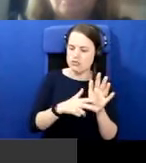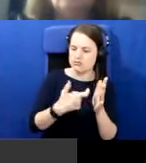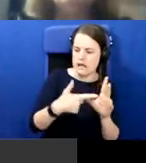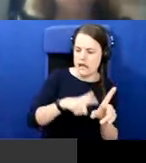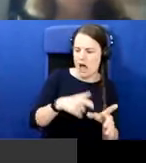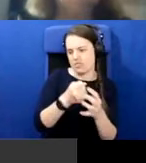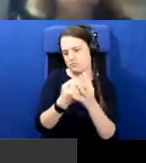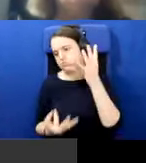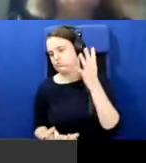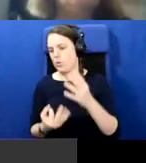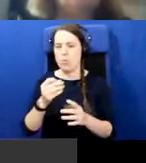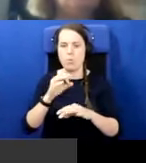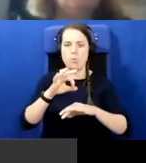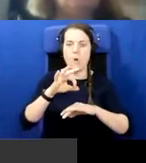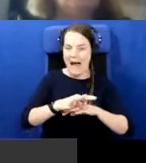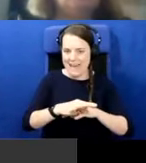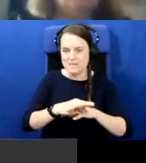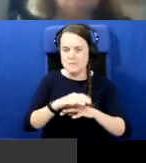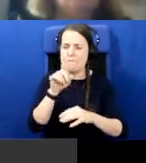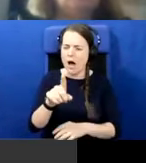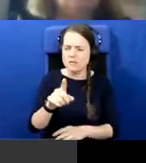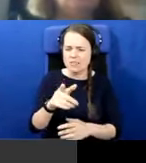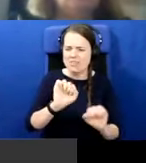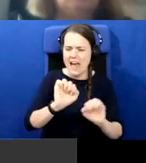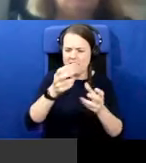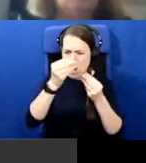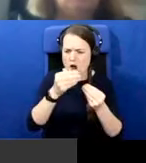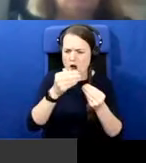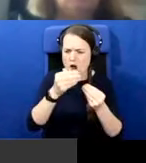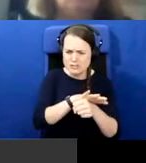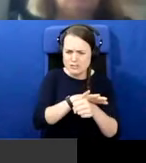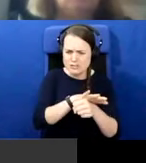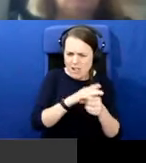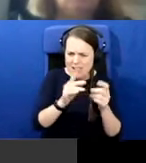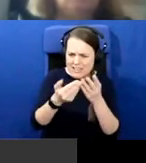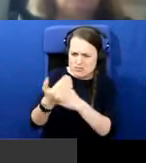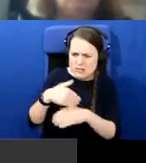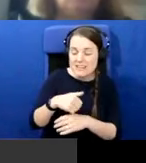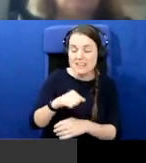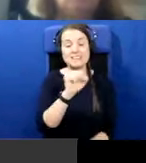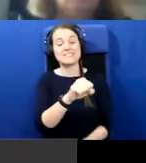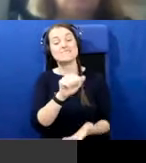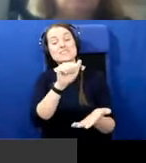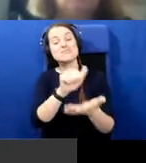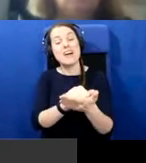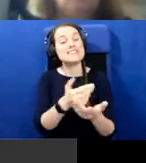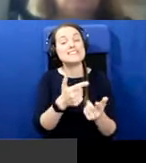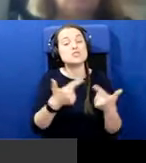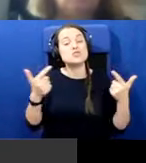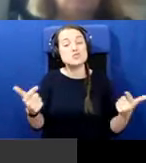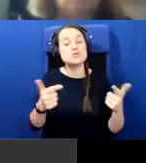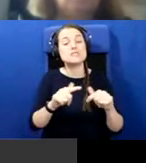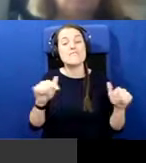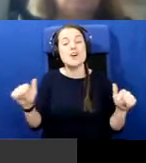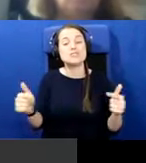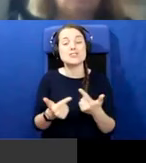you know, they're living in and potentially growing up in. That's right. It's too diverse. It's too scattered. And if you're only studying